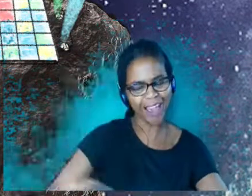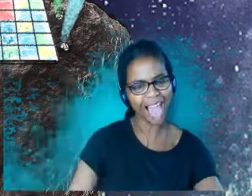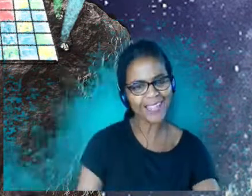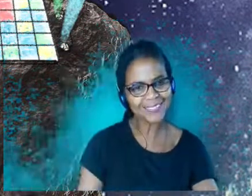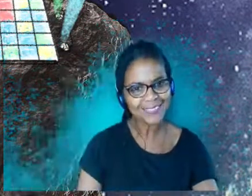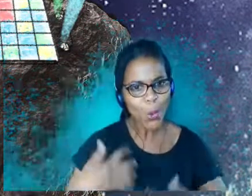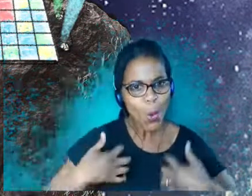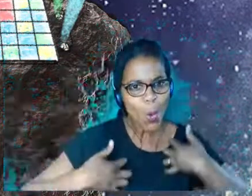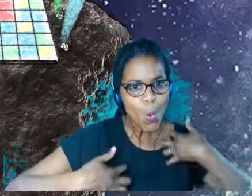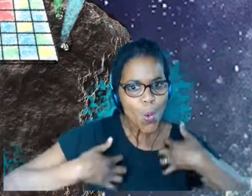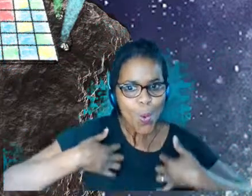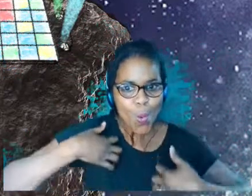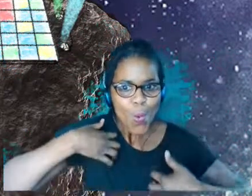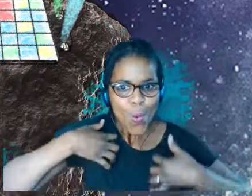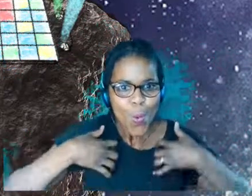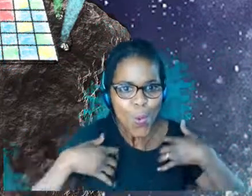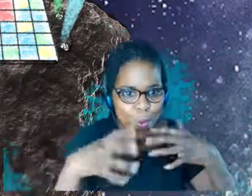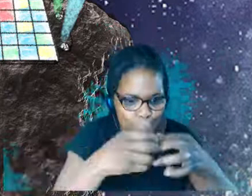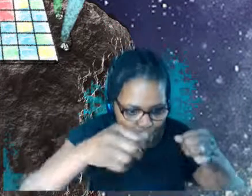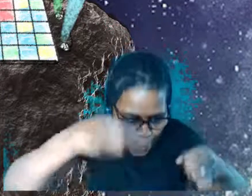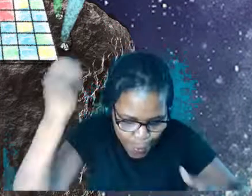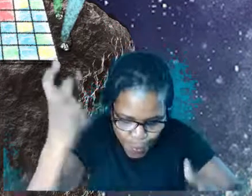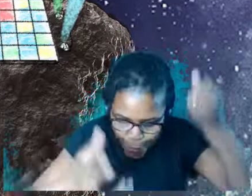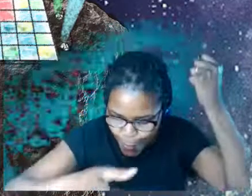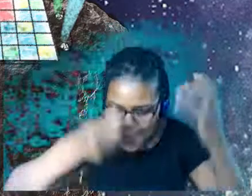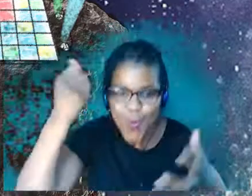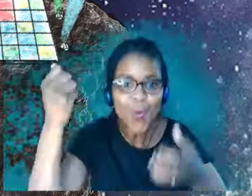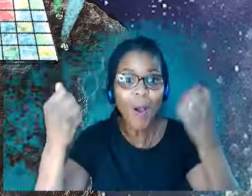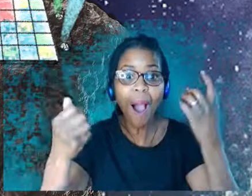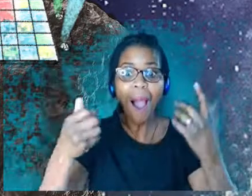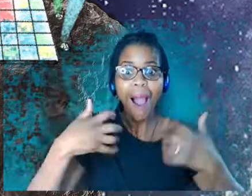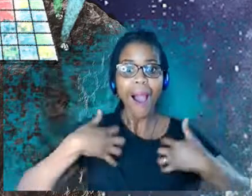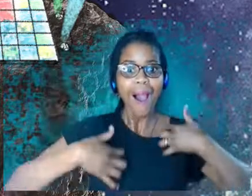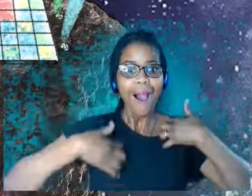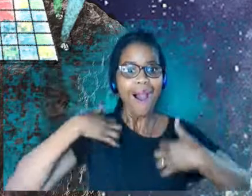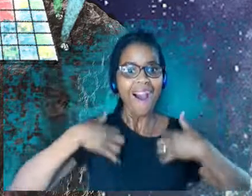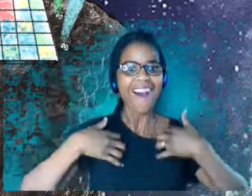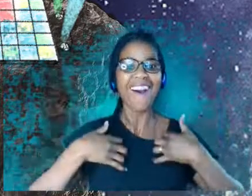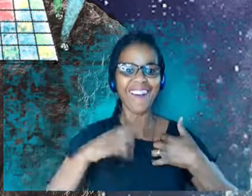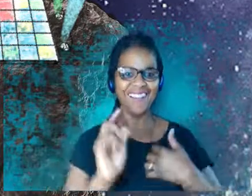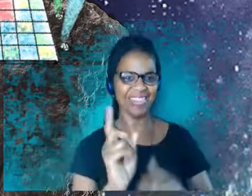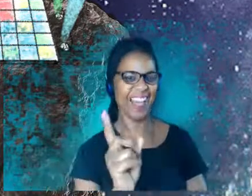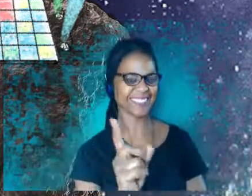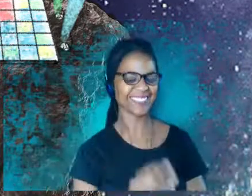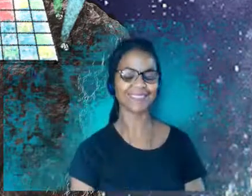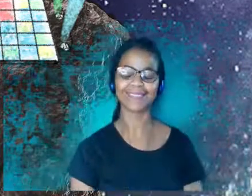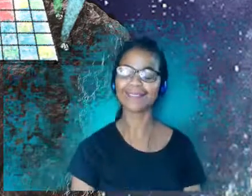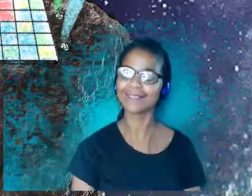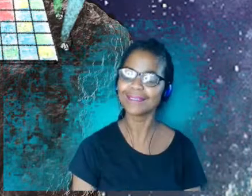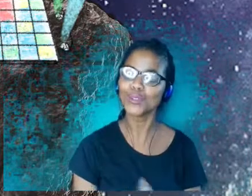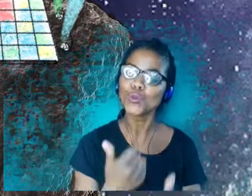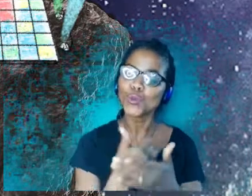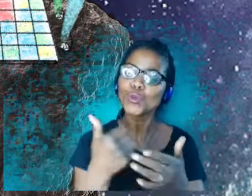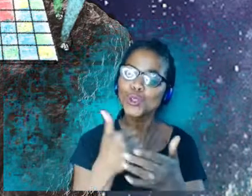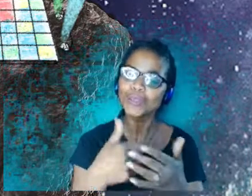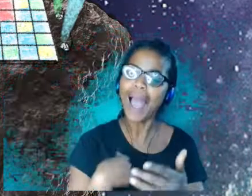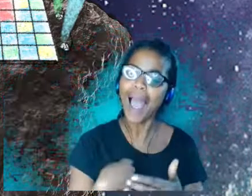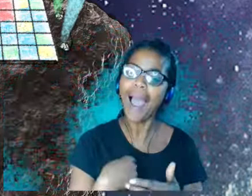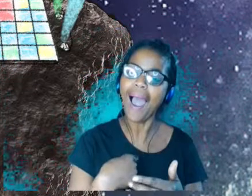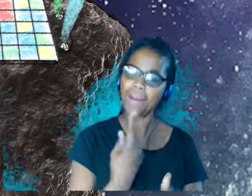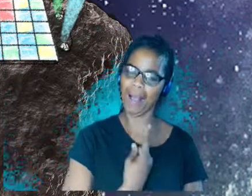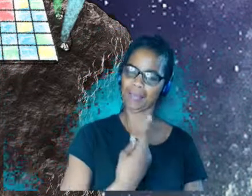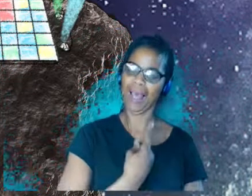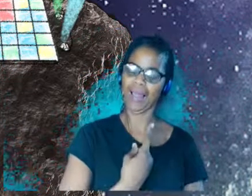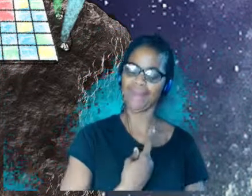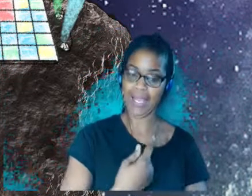awestruck feeling you had whenever you kind of discovered something. That's that's what I normally do when I'm kind of creating a venue, because